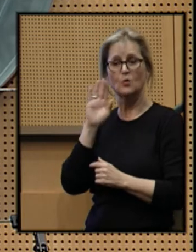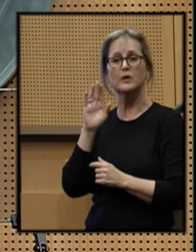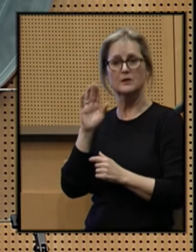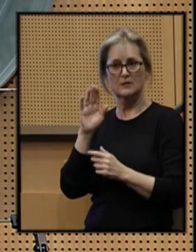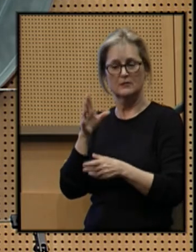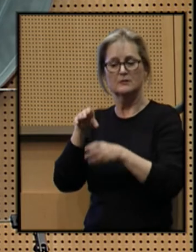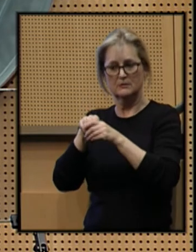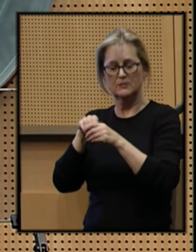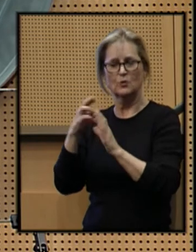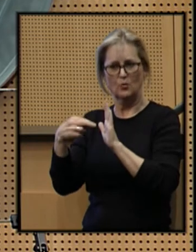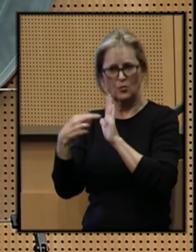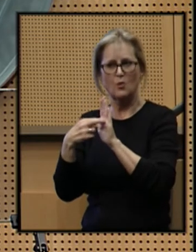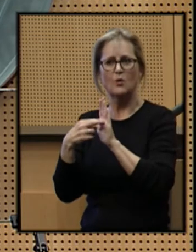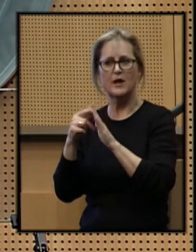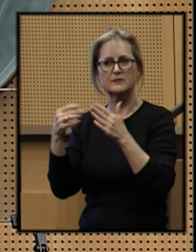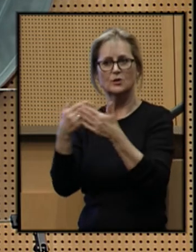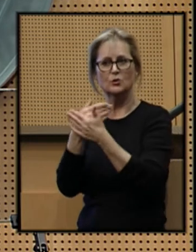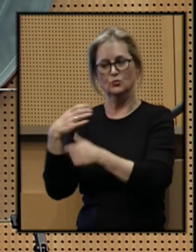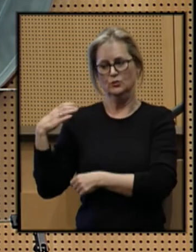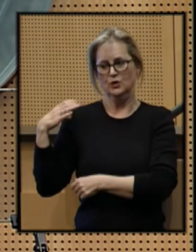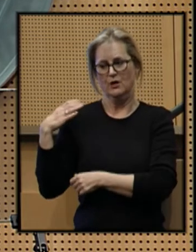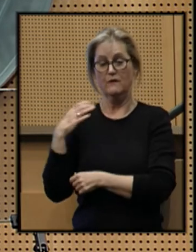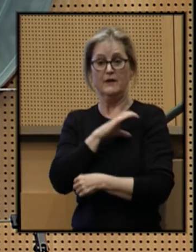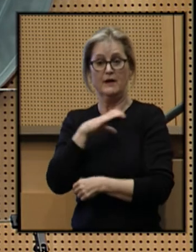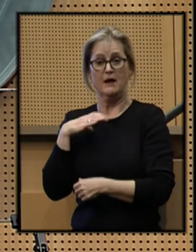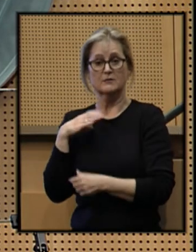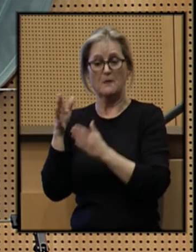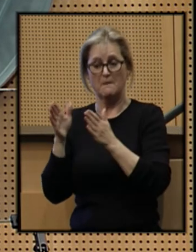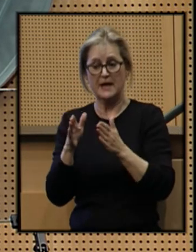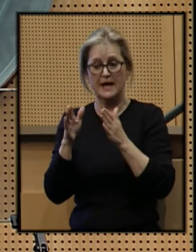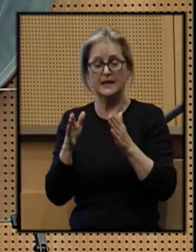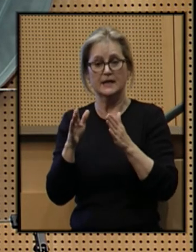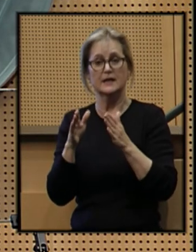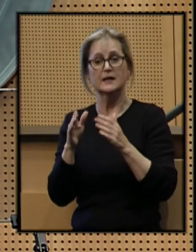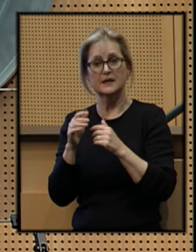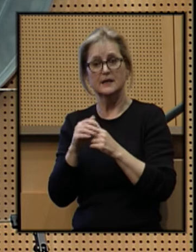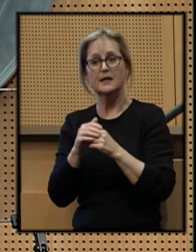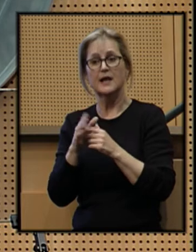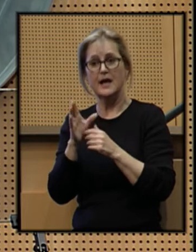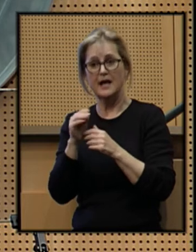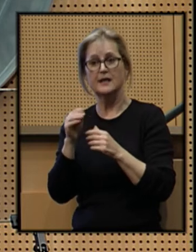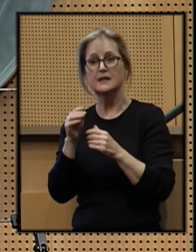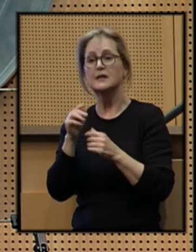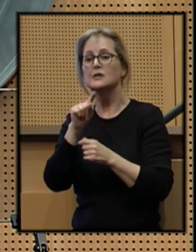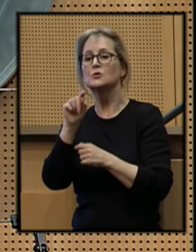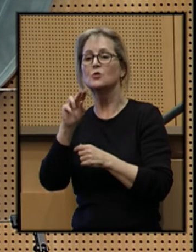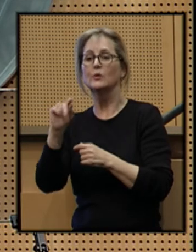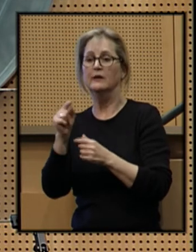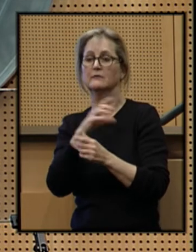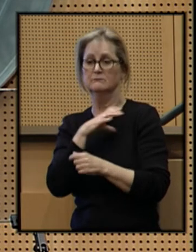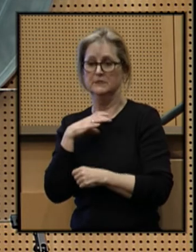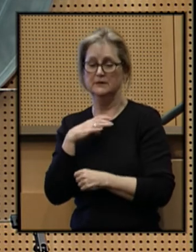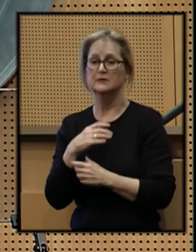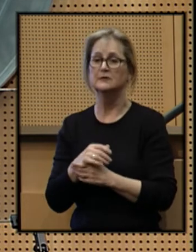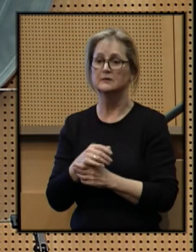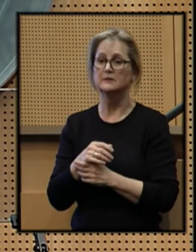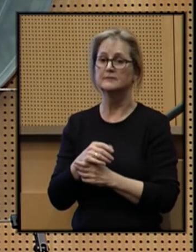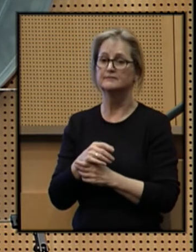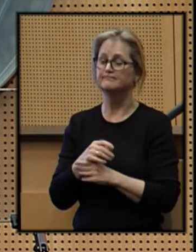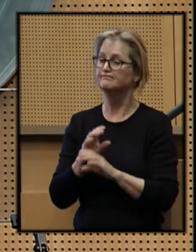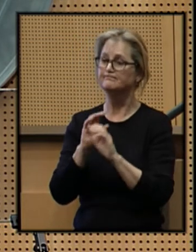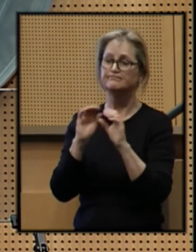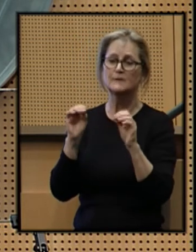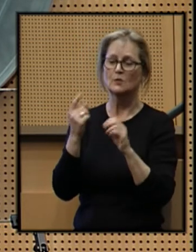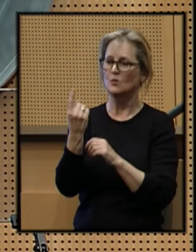play an important role as the new Chair of the Council's Planning, Land Use, and Zoning Committee. There is